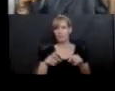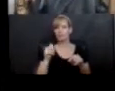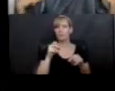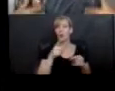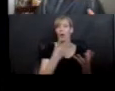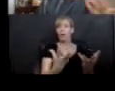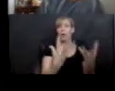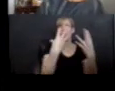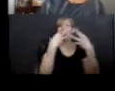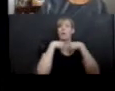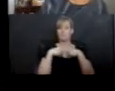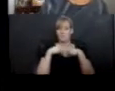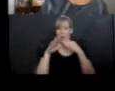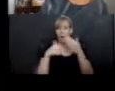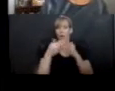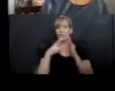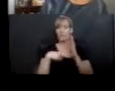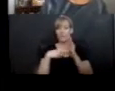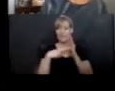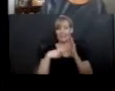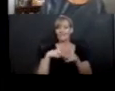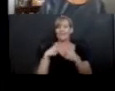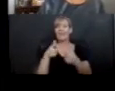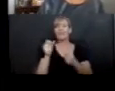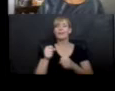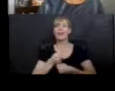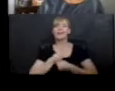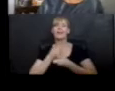so that you can breathe it out as you're writing.